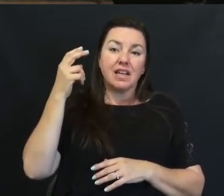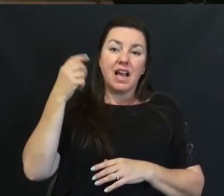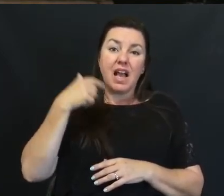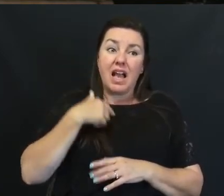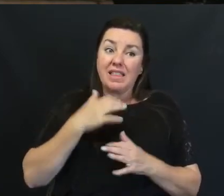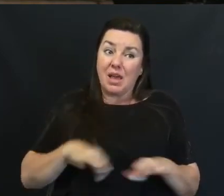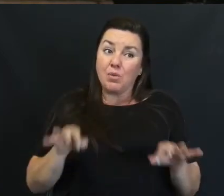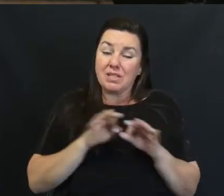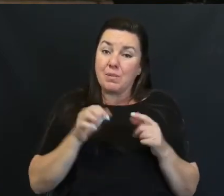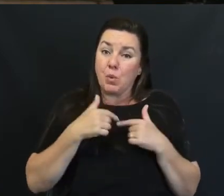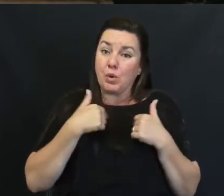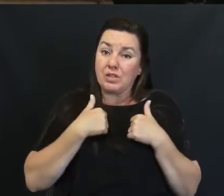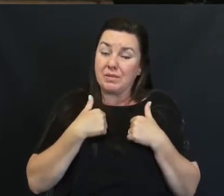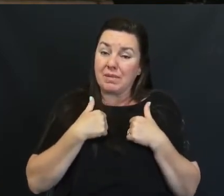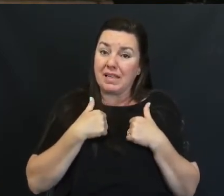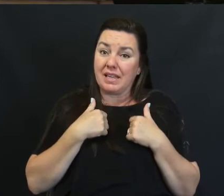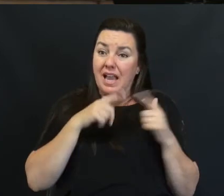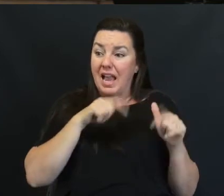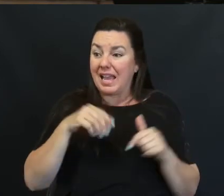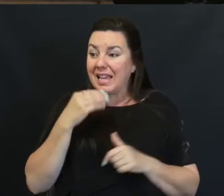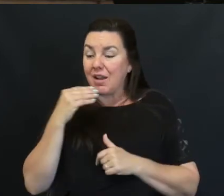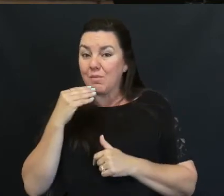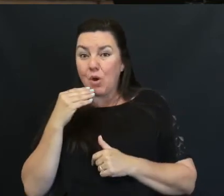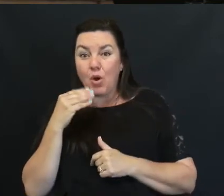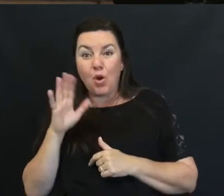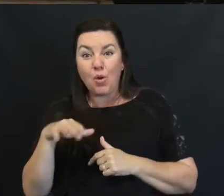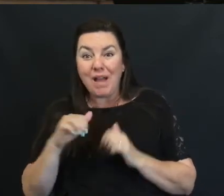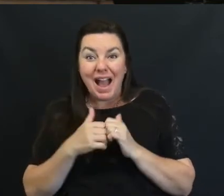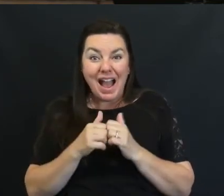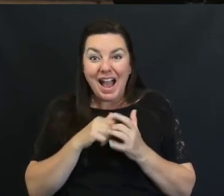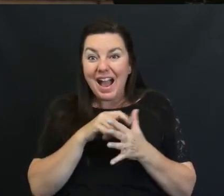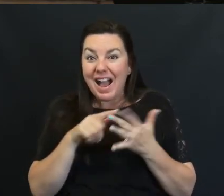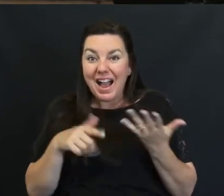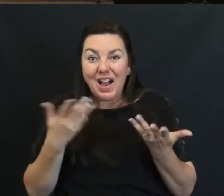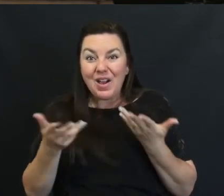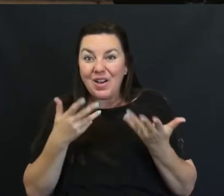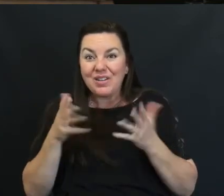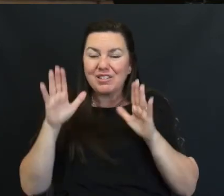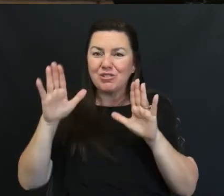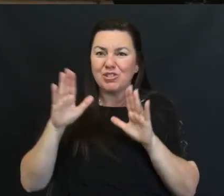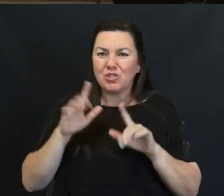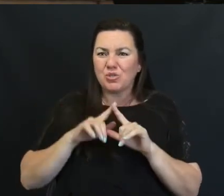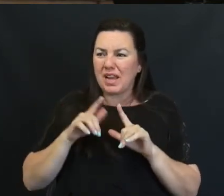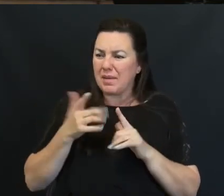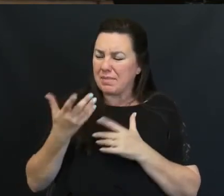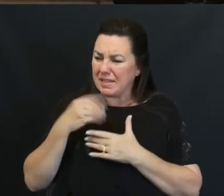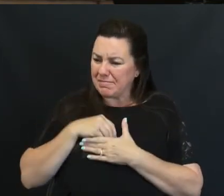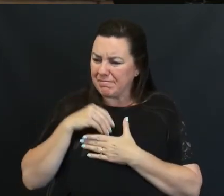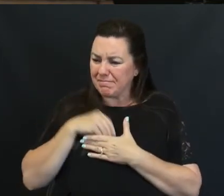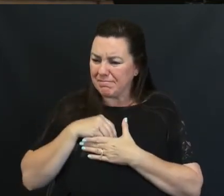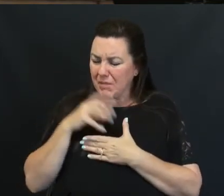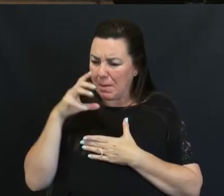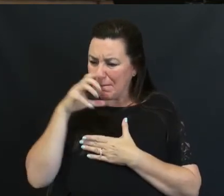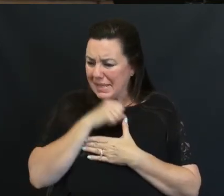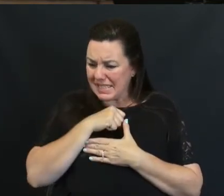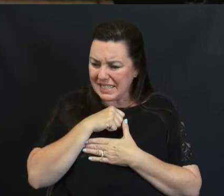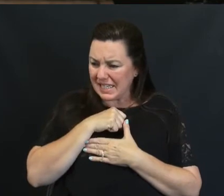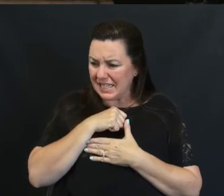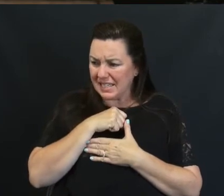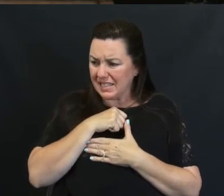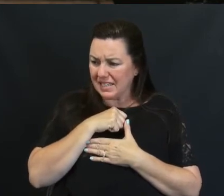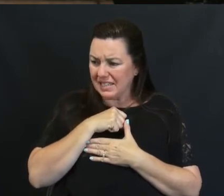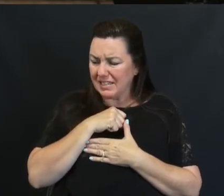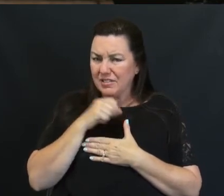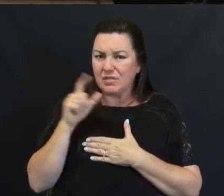me I come Back home And people Ask me About what's You know How was It And I Was It was Great But something Was still Missing And